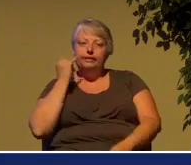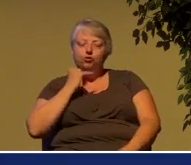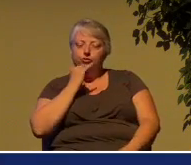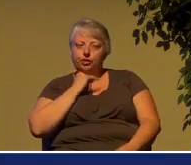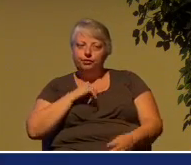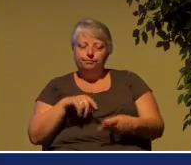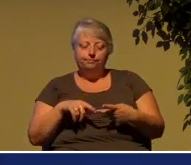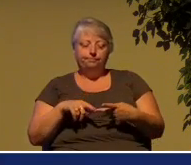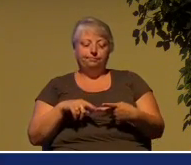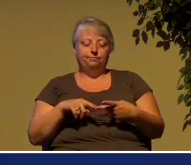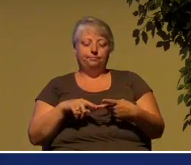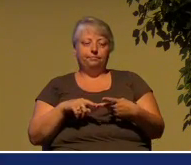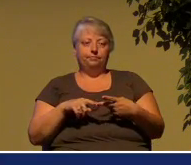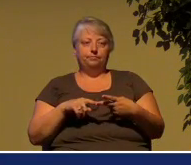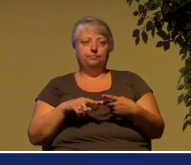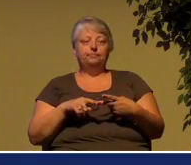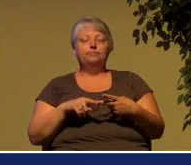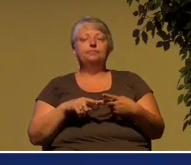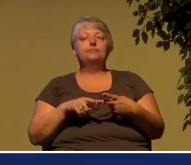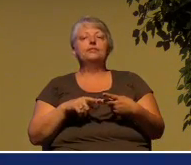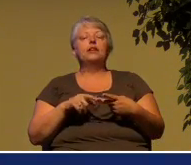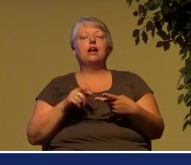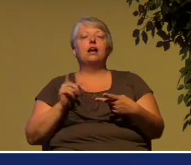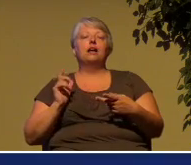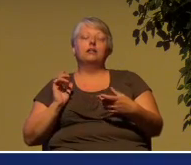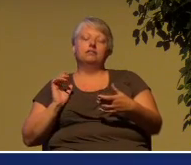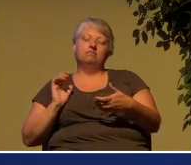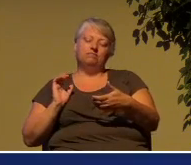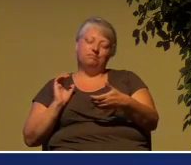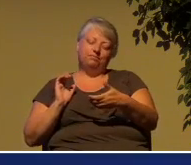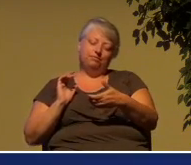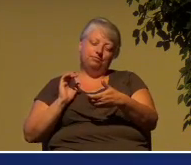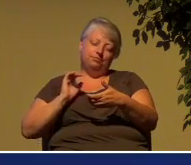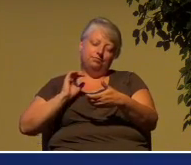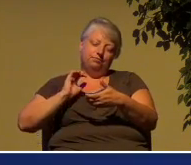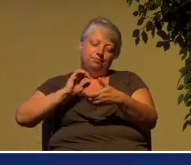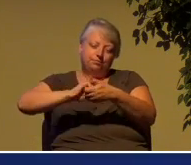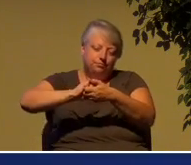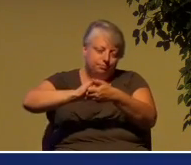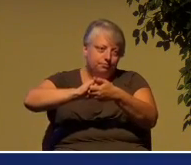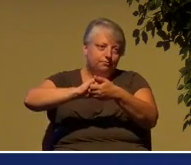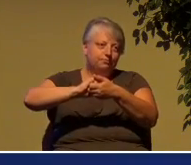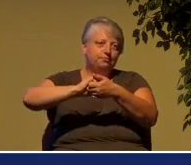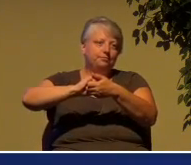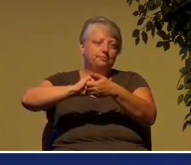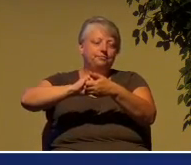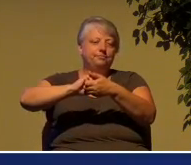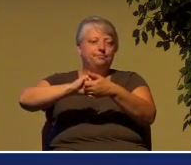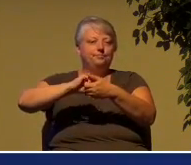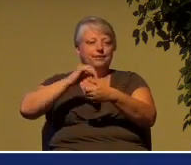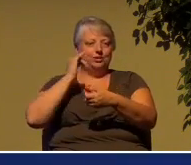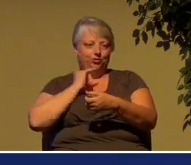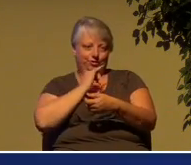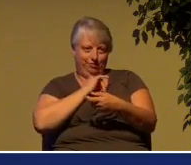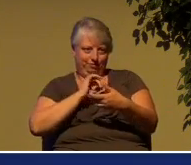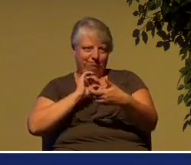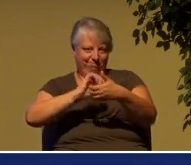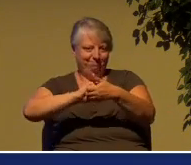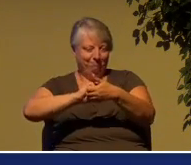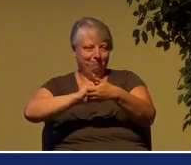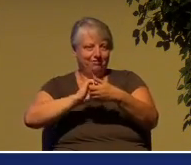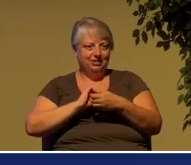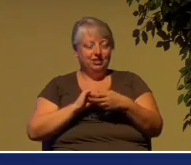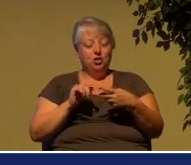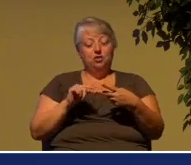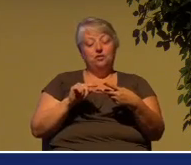They have been grafted into Israel. And Israel has been laid aside for a